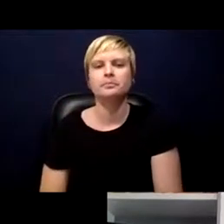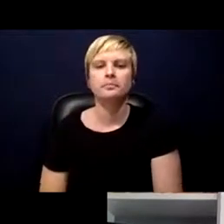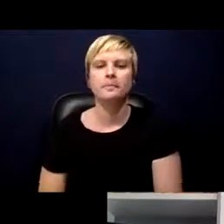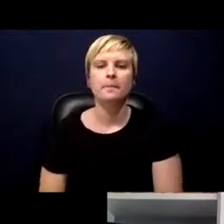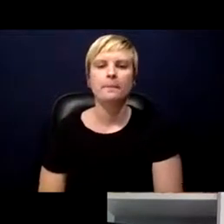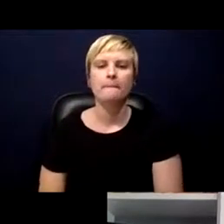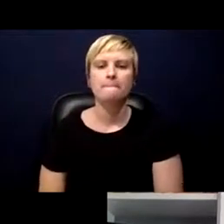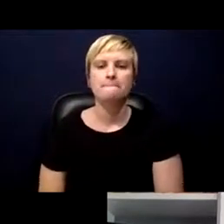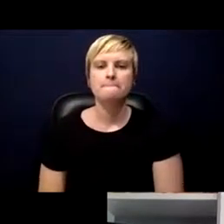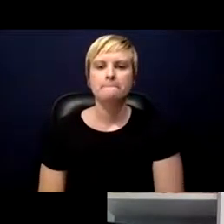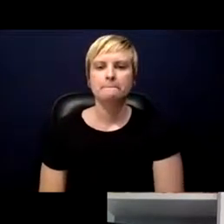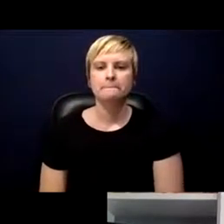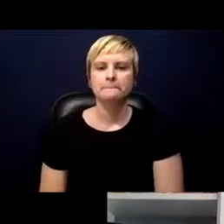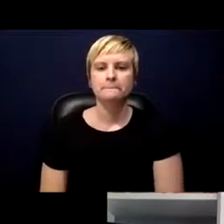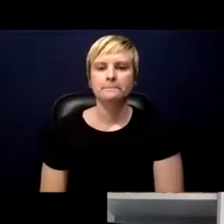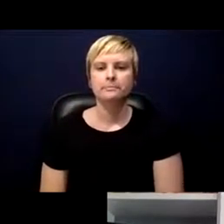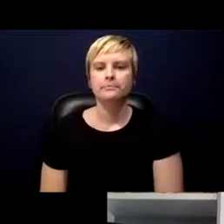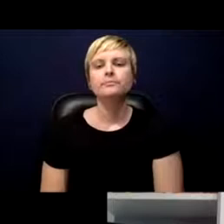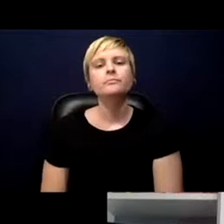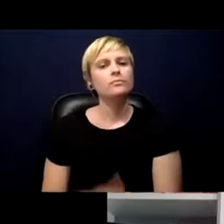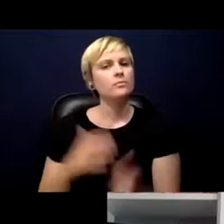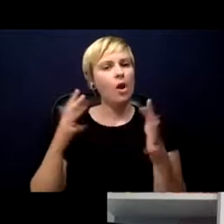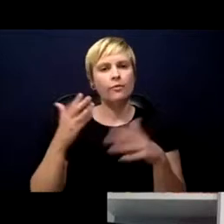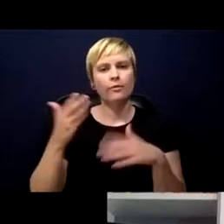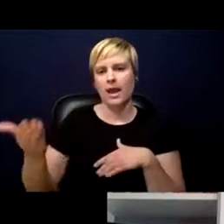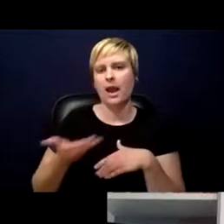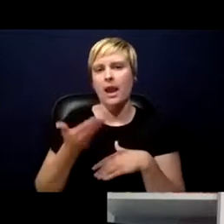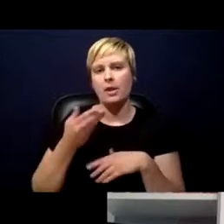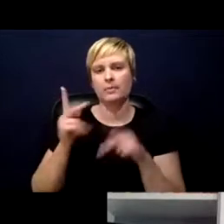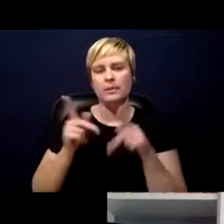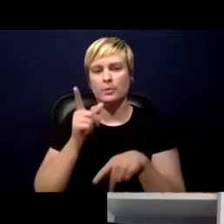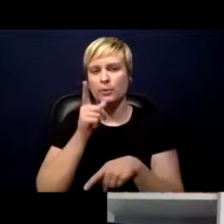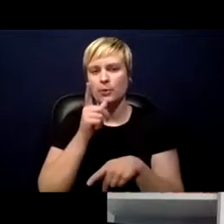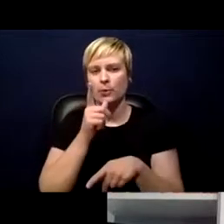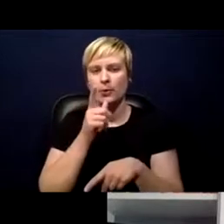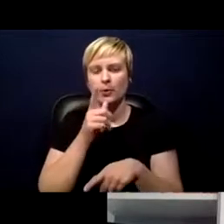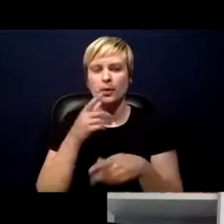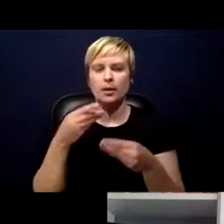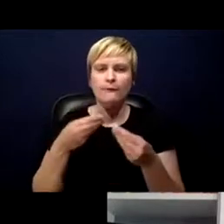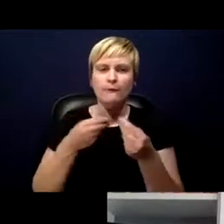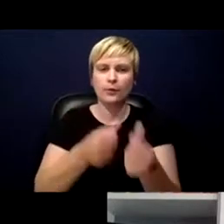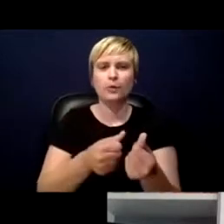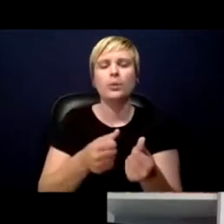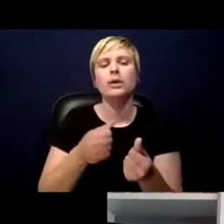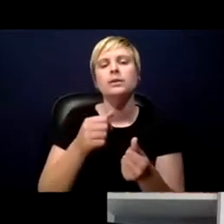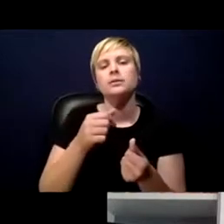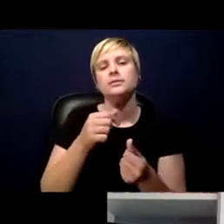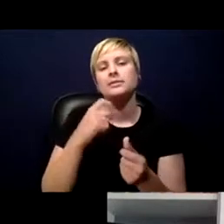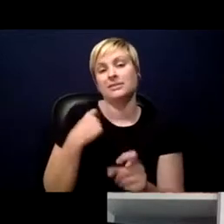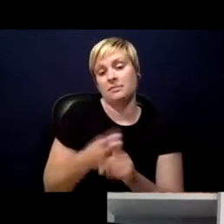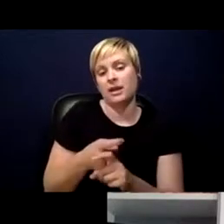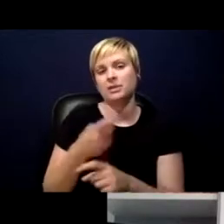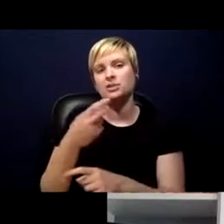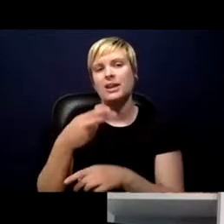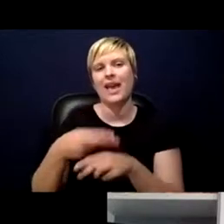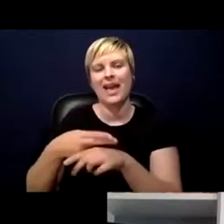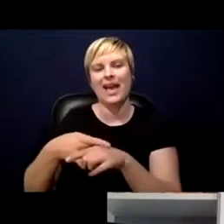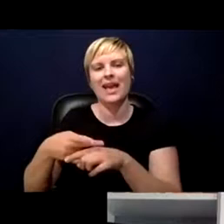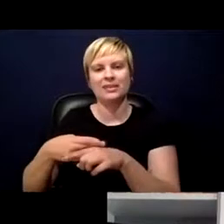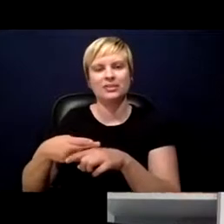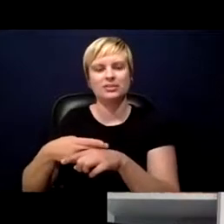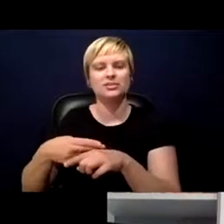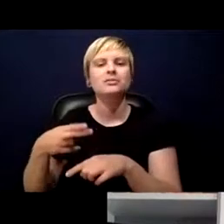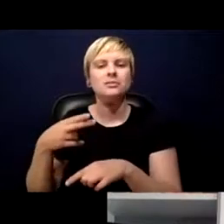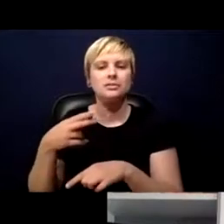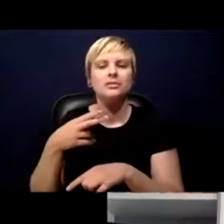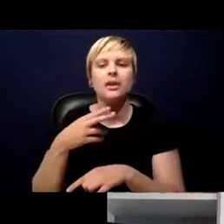We've already been able to hire people who are fluent in both Spanish and Haitian Creole and we believe that we have more in the pool